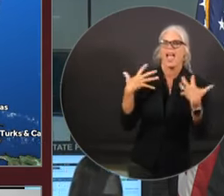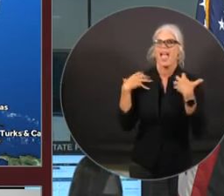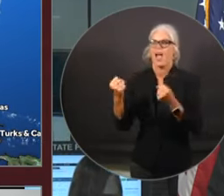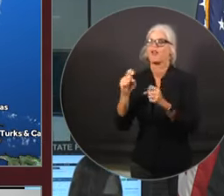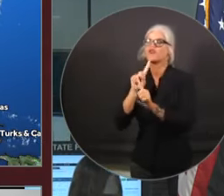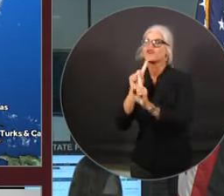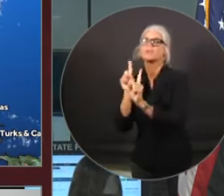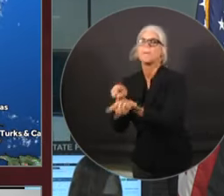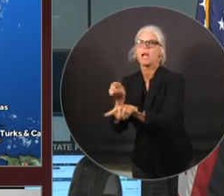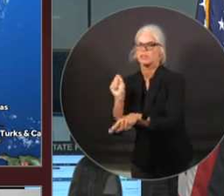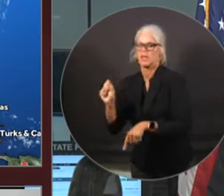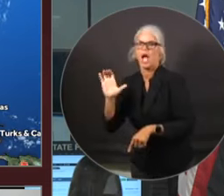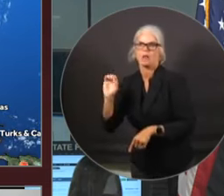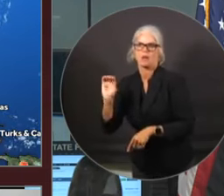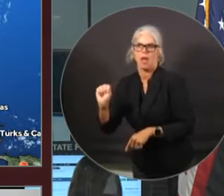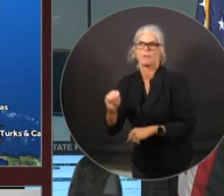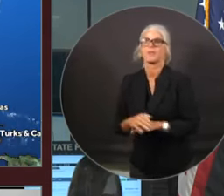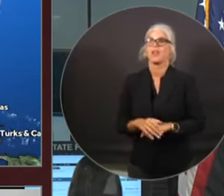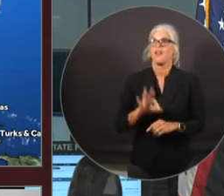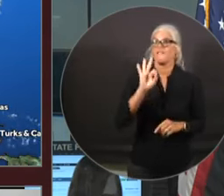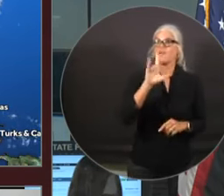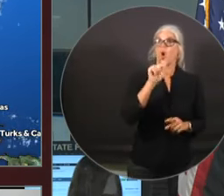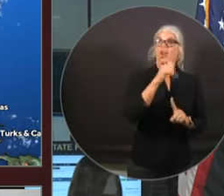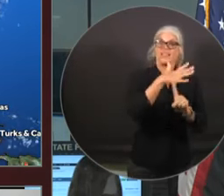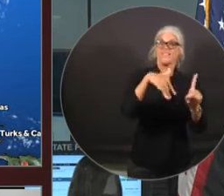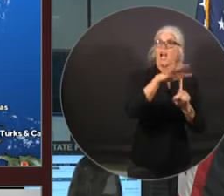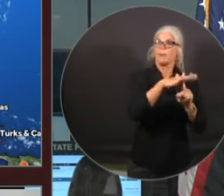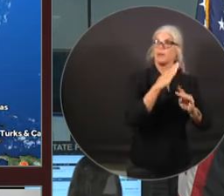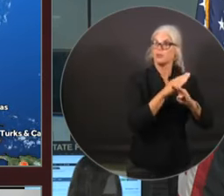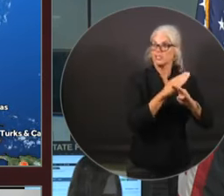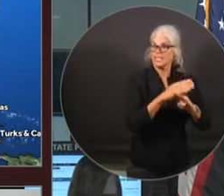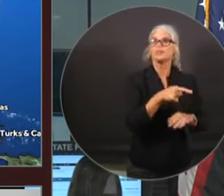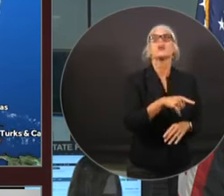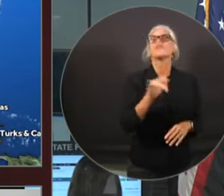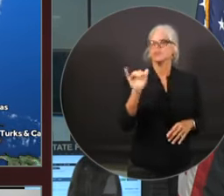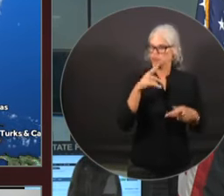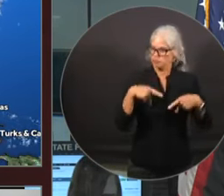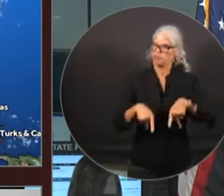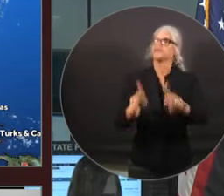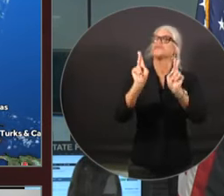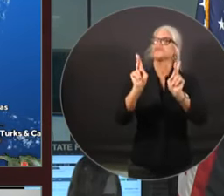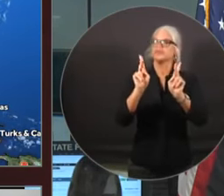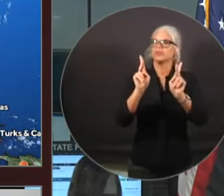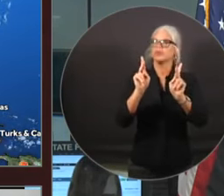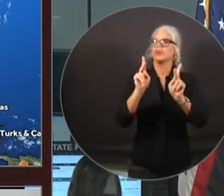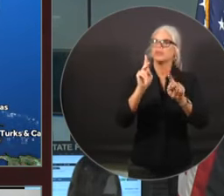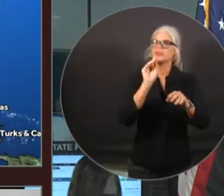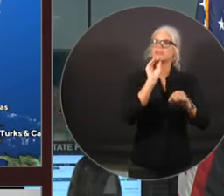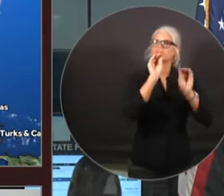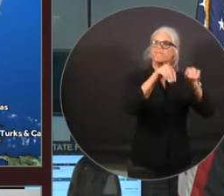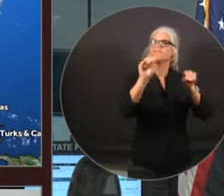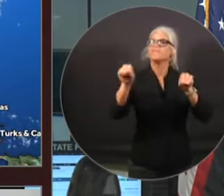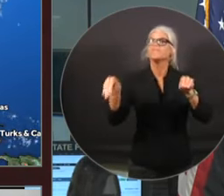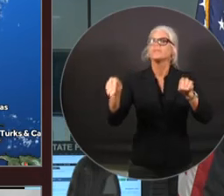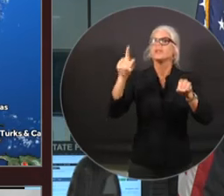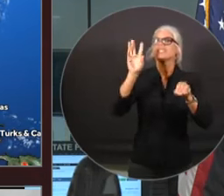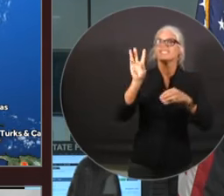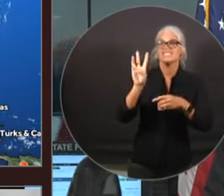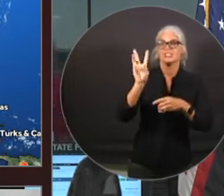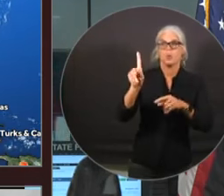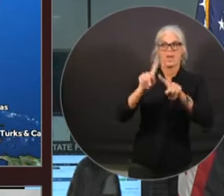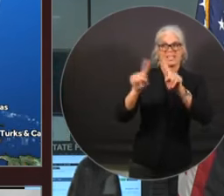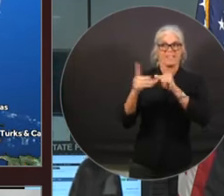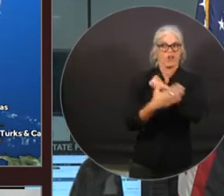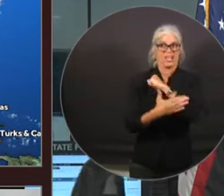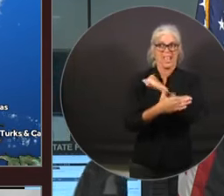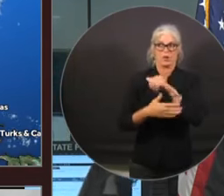of Environmental Protection has pre-authorized 850 disaster debris management sites for the 61 counties under the state of emergency